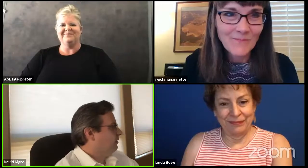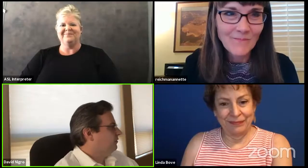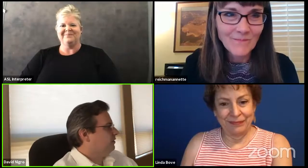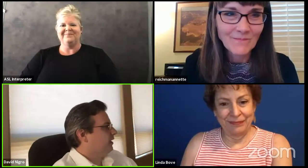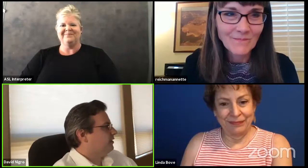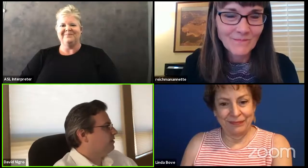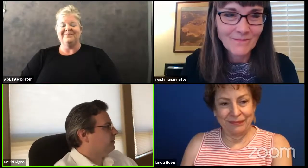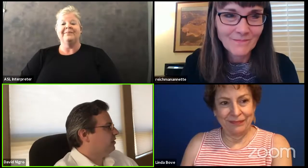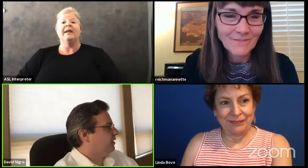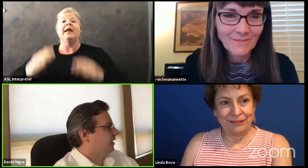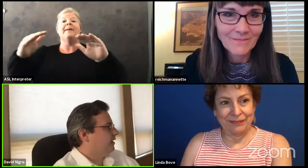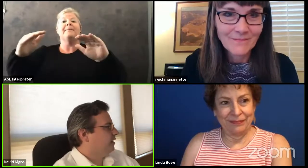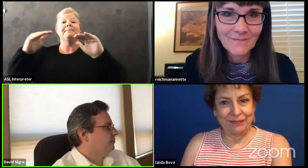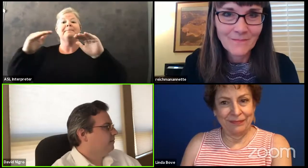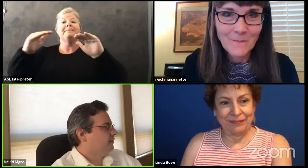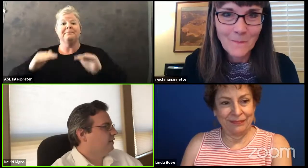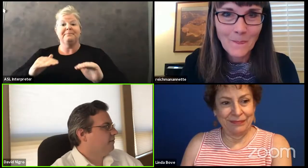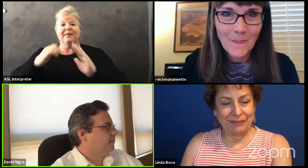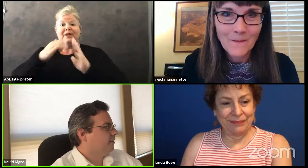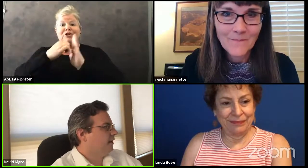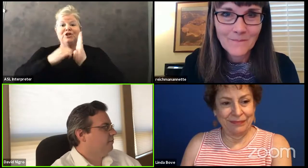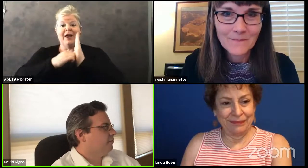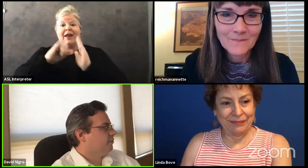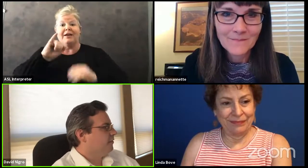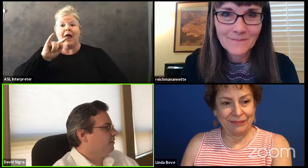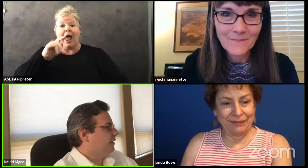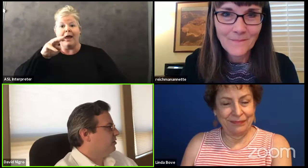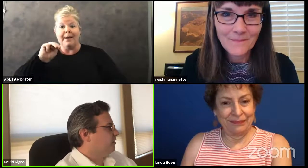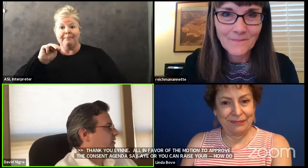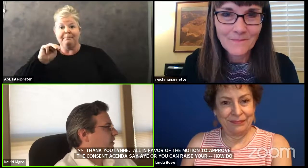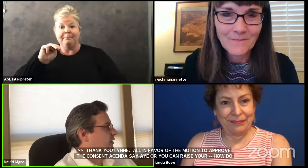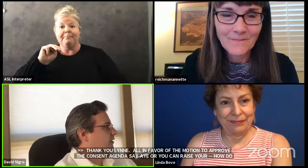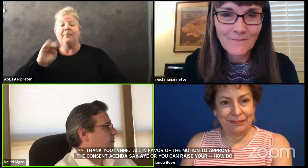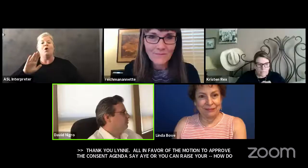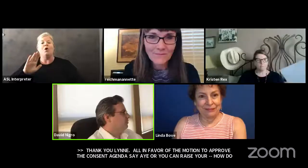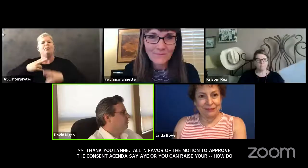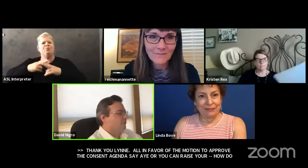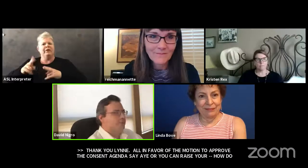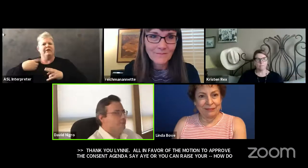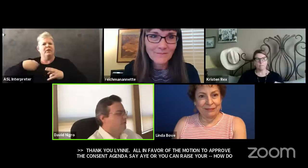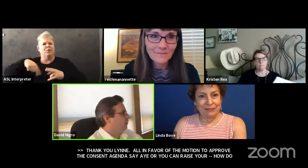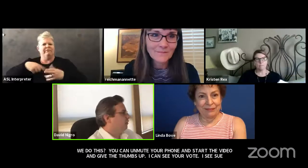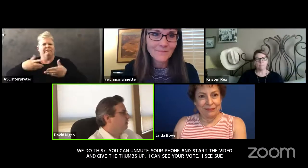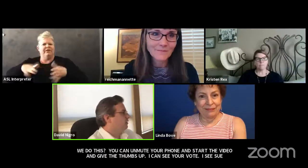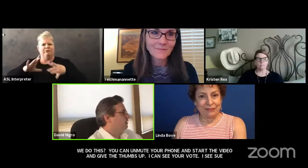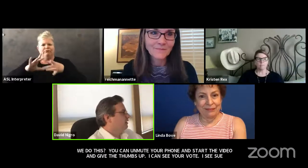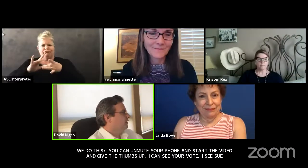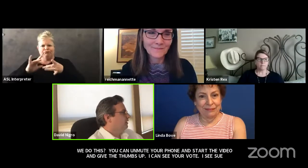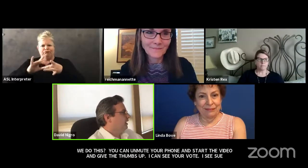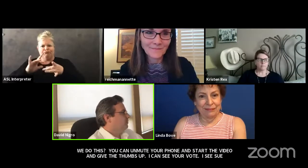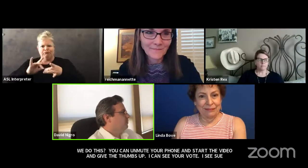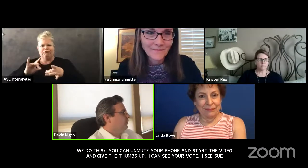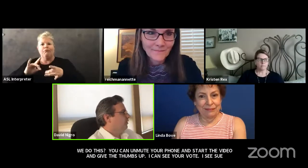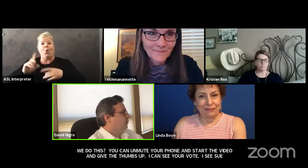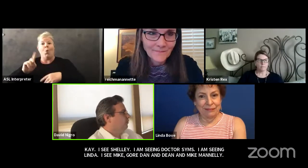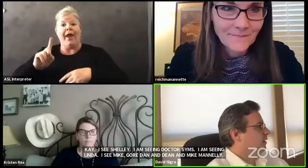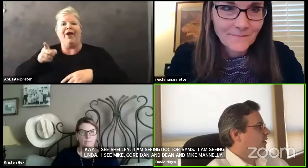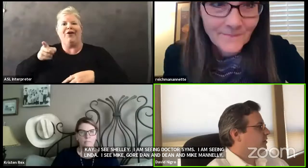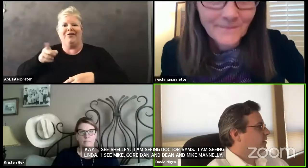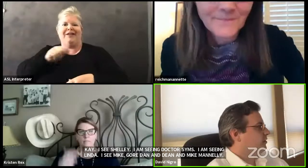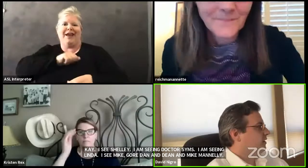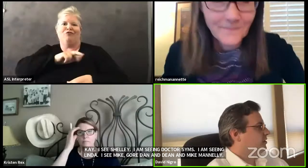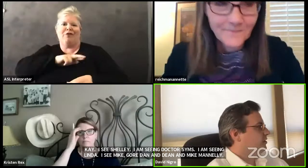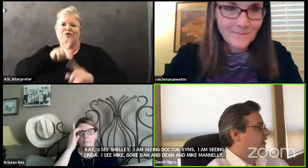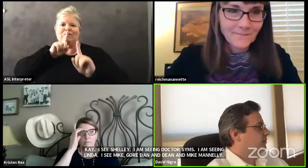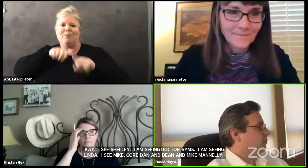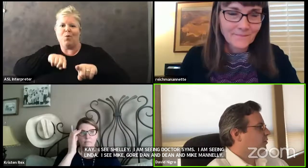To the next agenda item, again, briefly mentioned in Superintendent Reichman's report. Item 3.01,